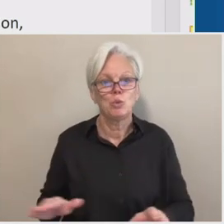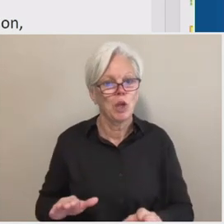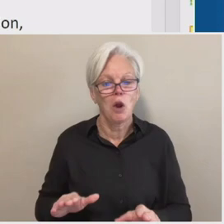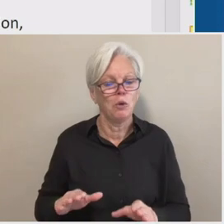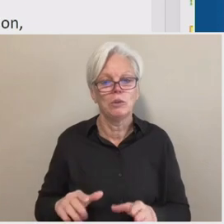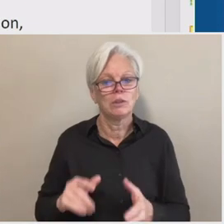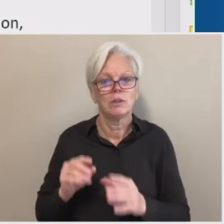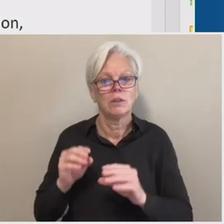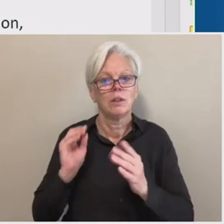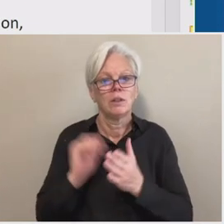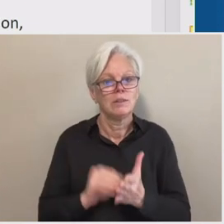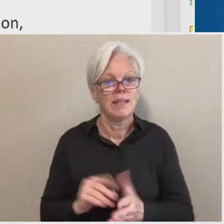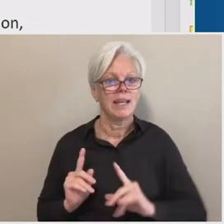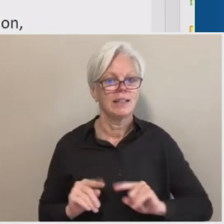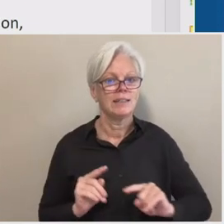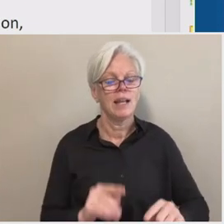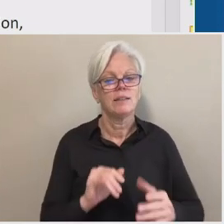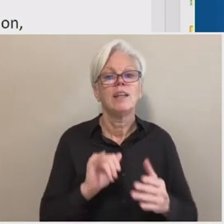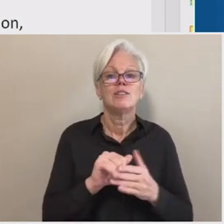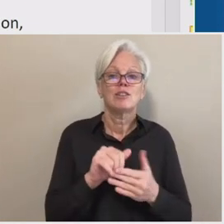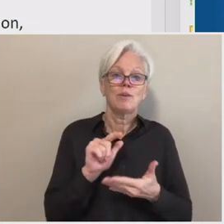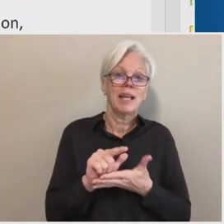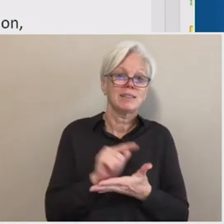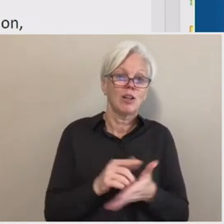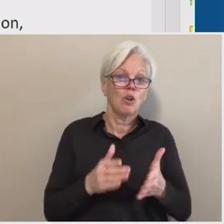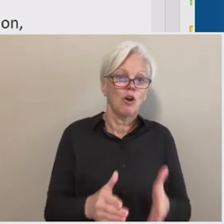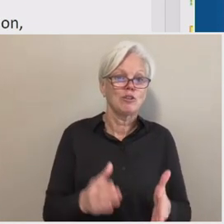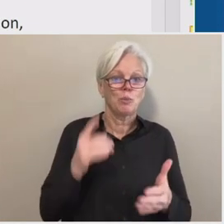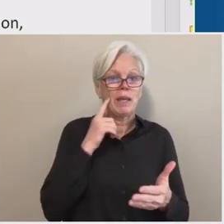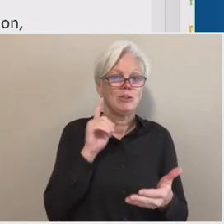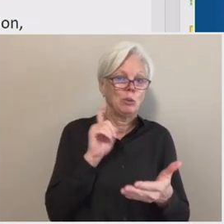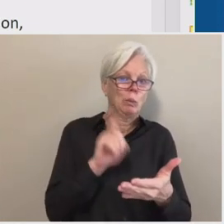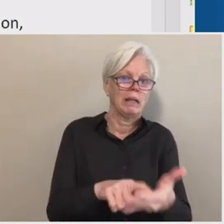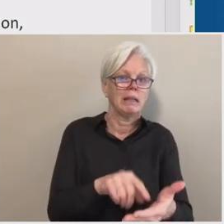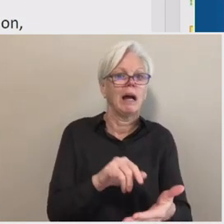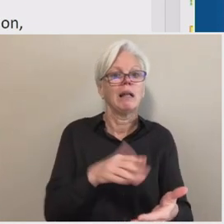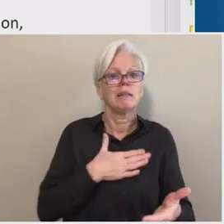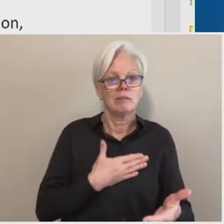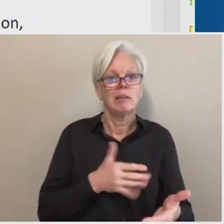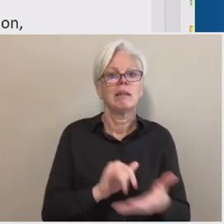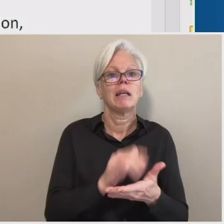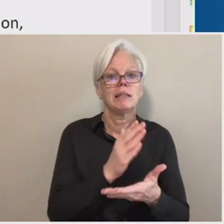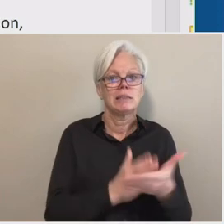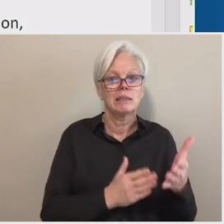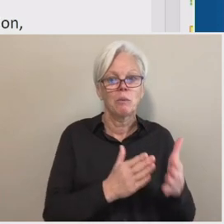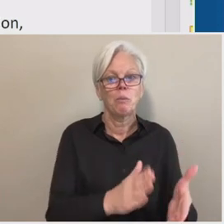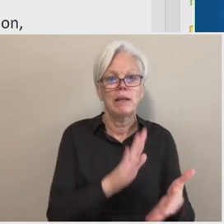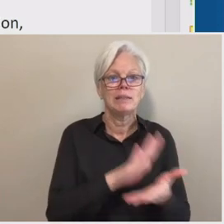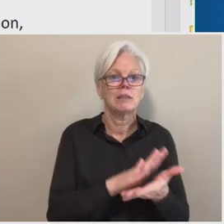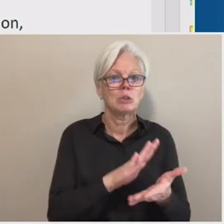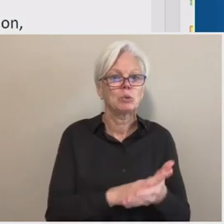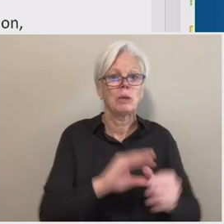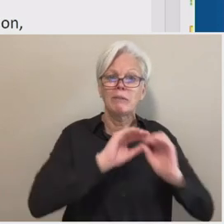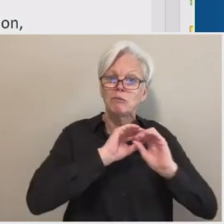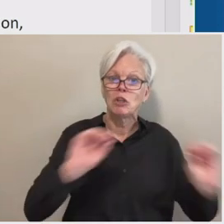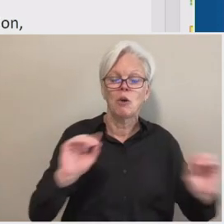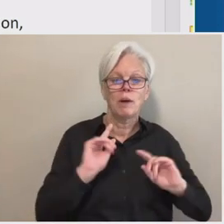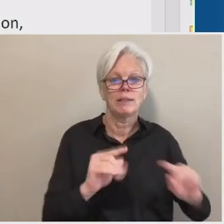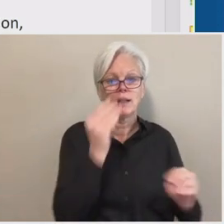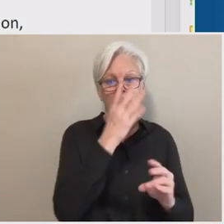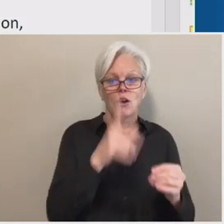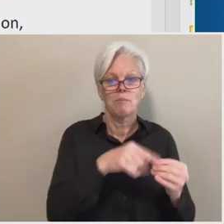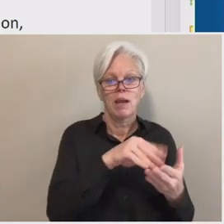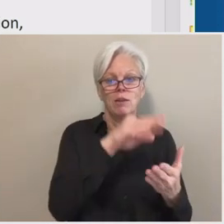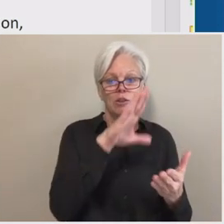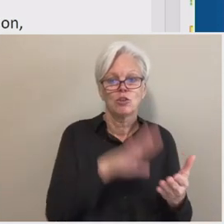Essentially, it's the law's way of acknowledging that in some cases, uh, the school just doesn't have any attendance information about a student, uh, except to note